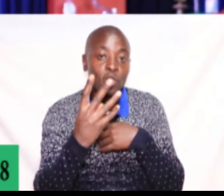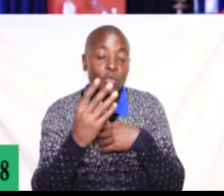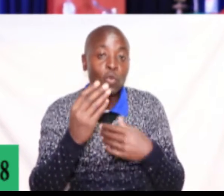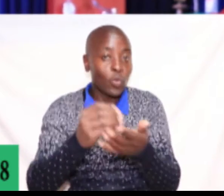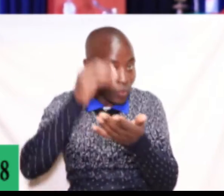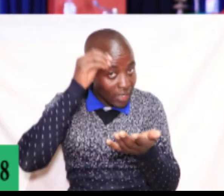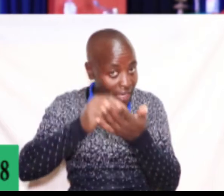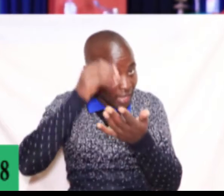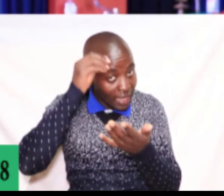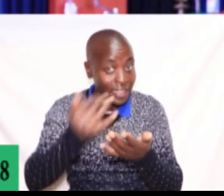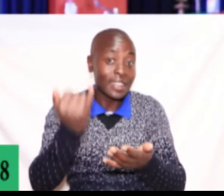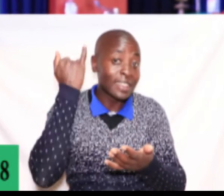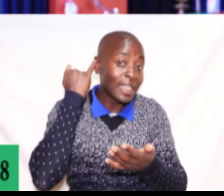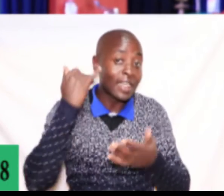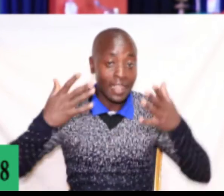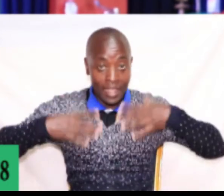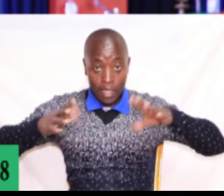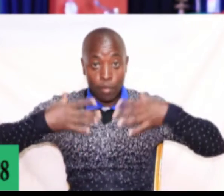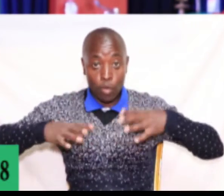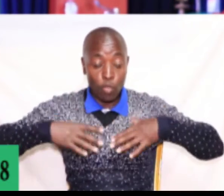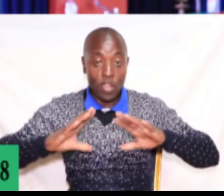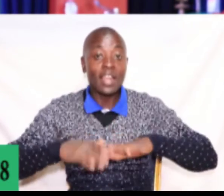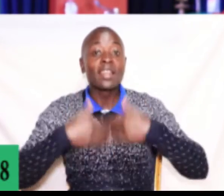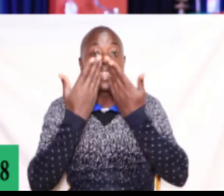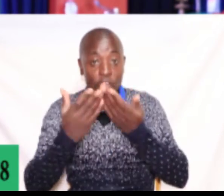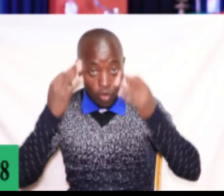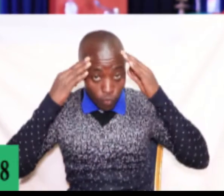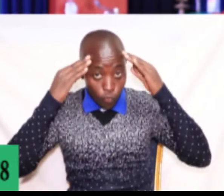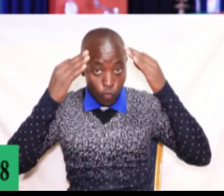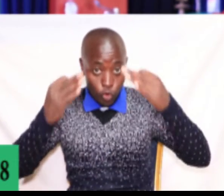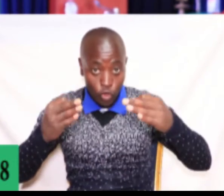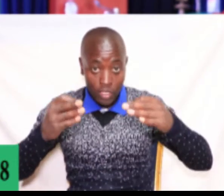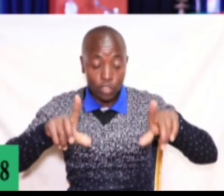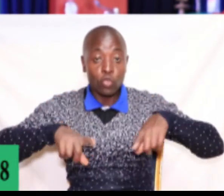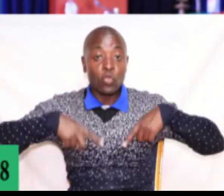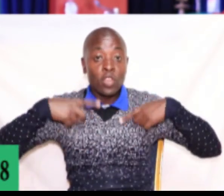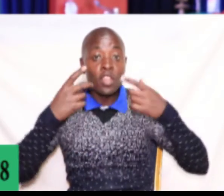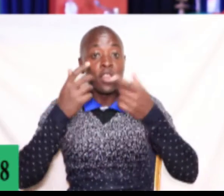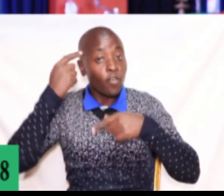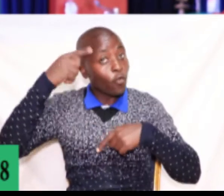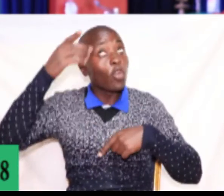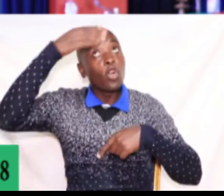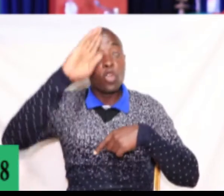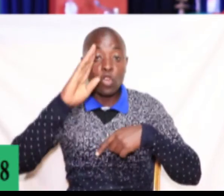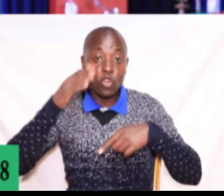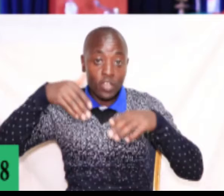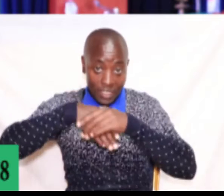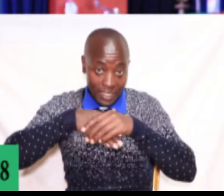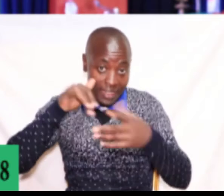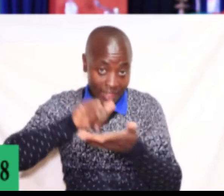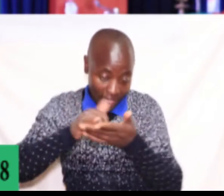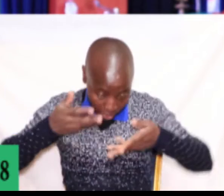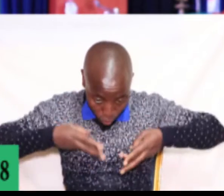up that we learn that the people had previously committed themselves to living for God in a particular way.